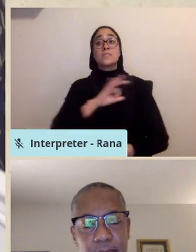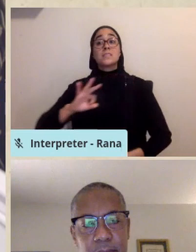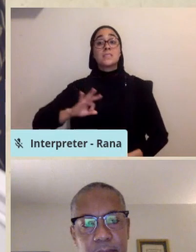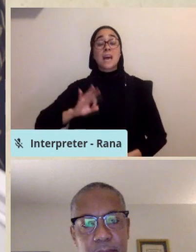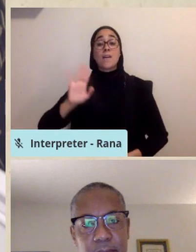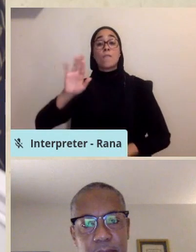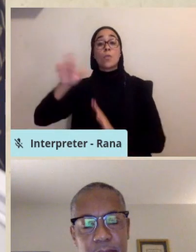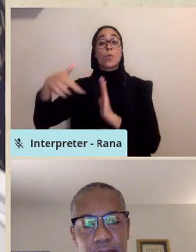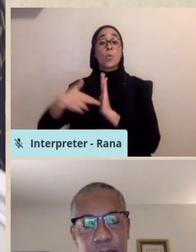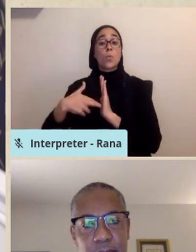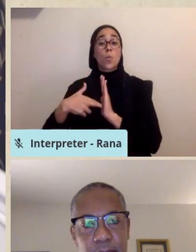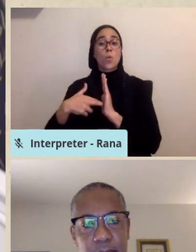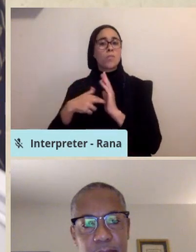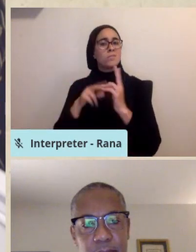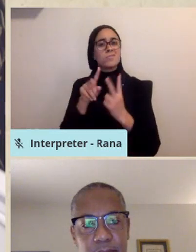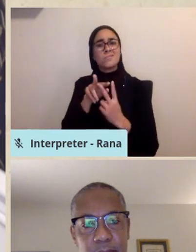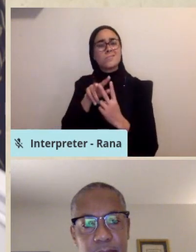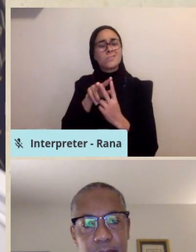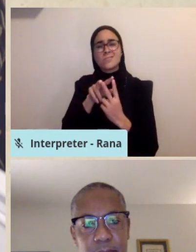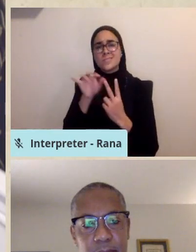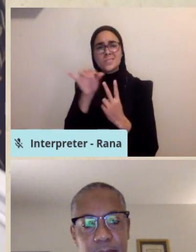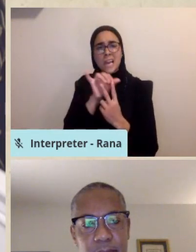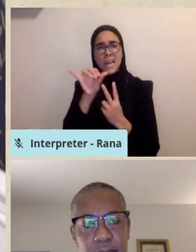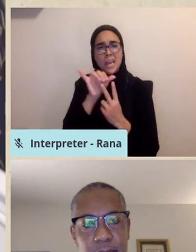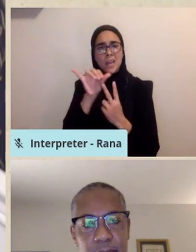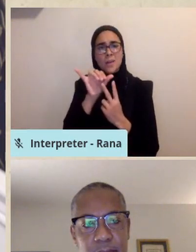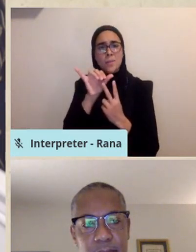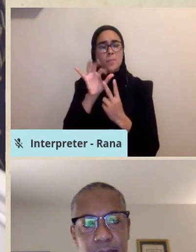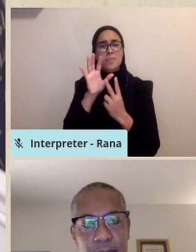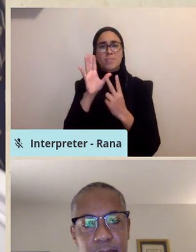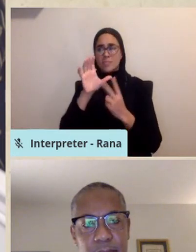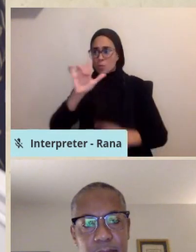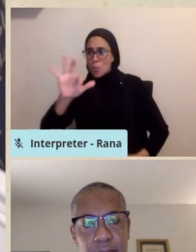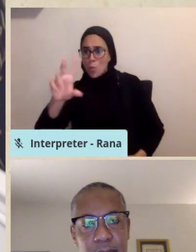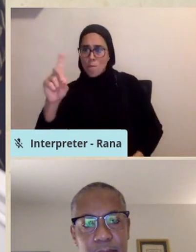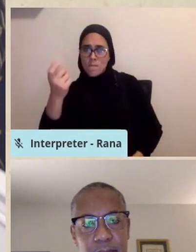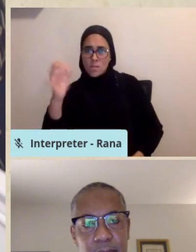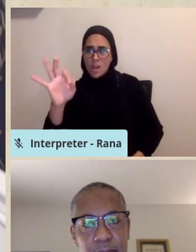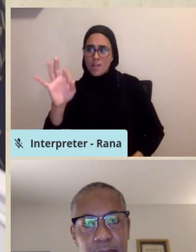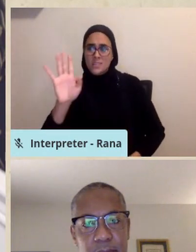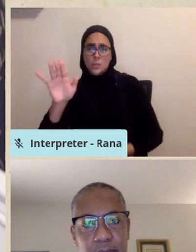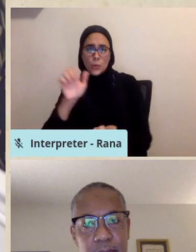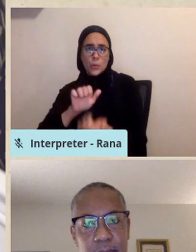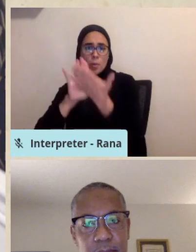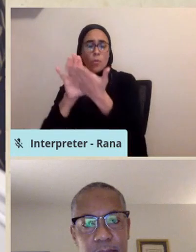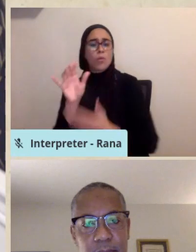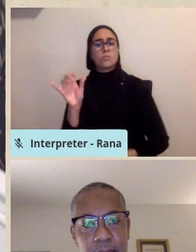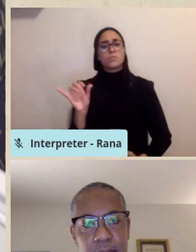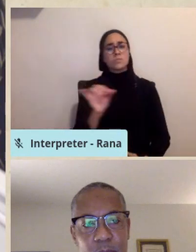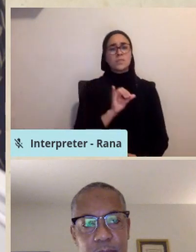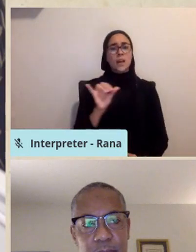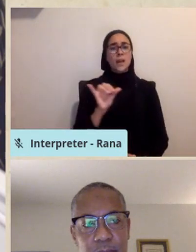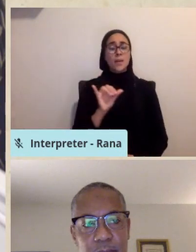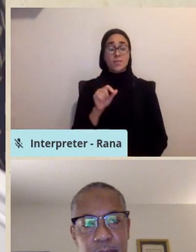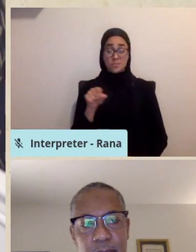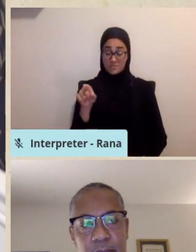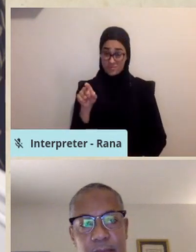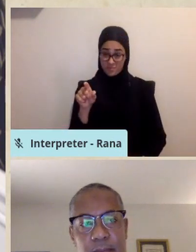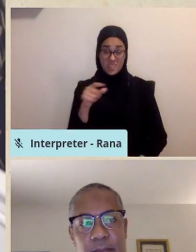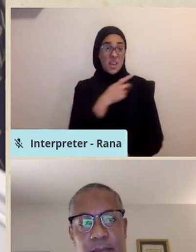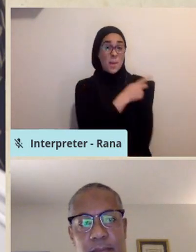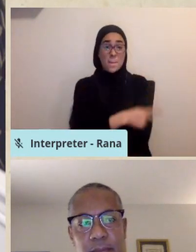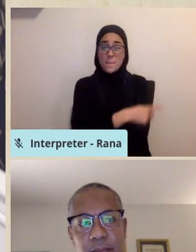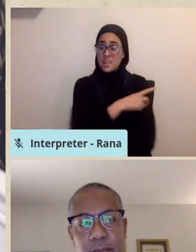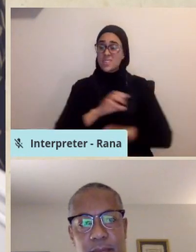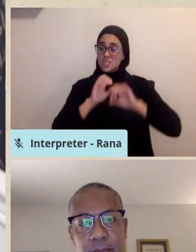as those nurses at the height of COVID. These are unrepresented patients without advocates at the bedside,